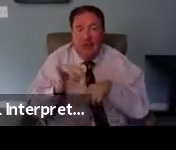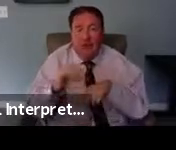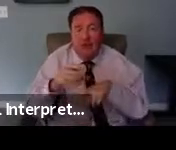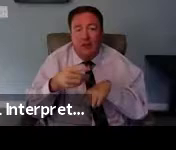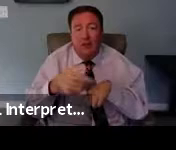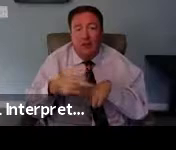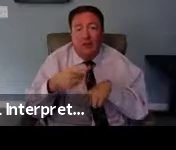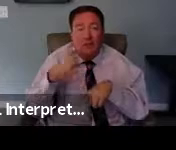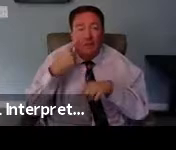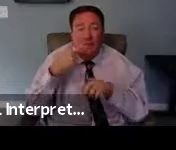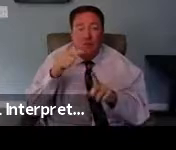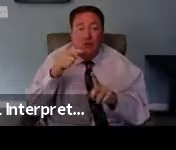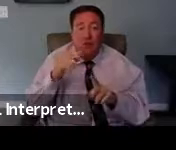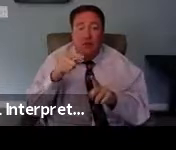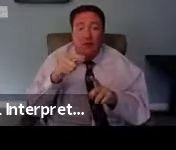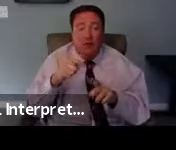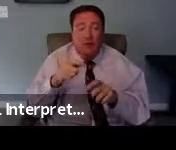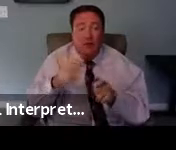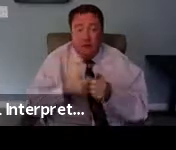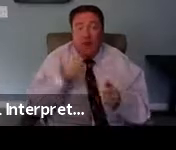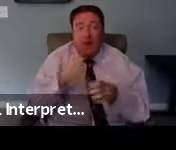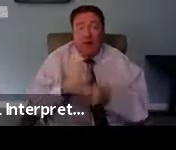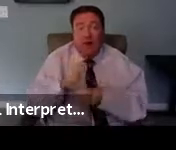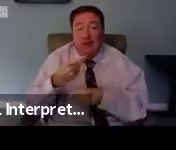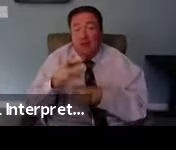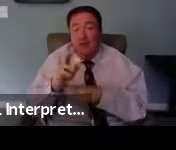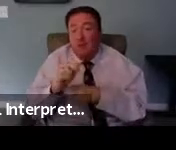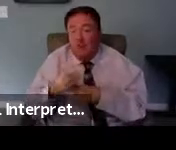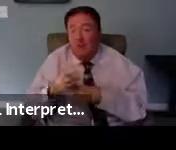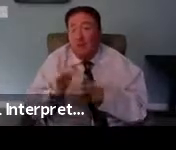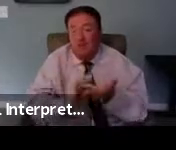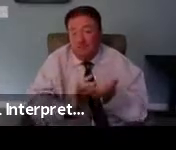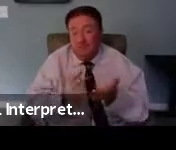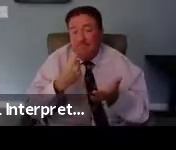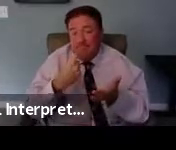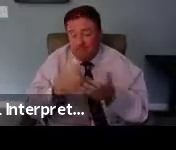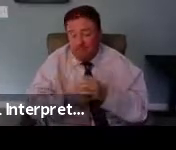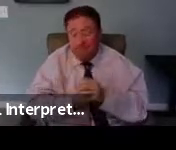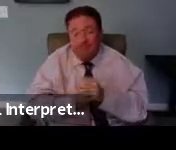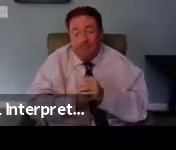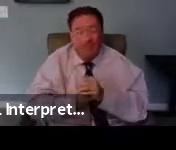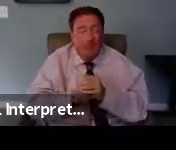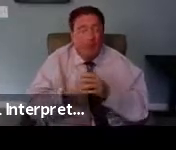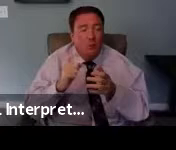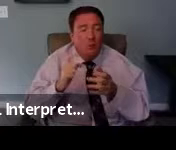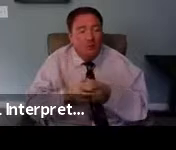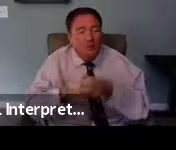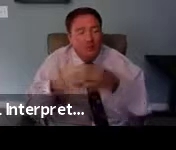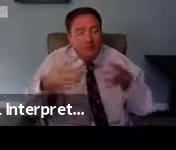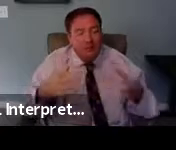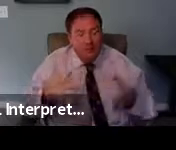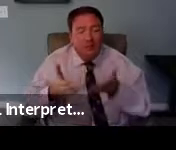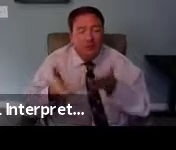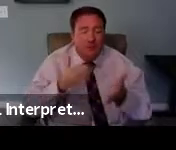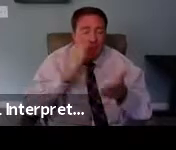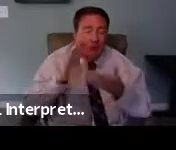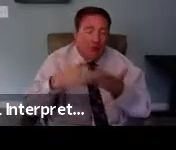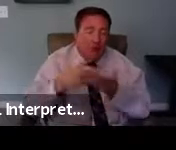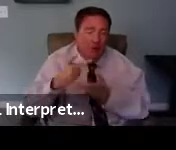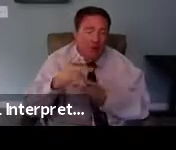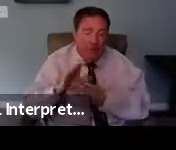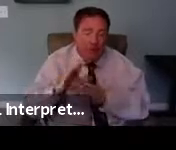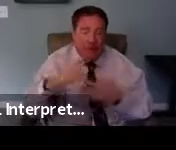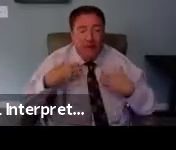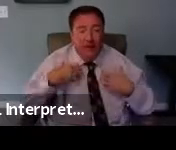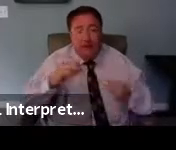prophylaxis, or PrEP. We need expanded services in all public health care, including